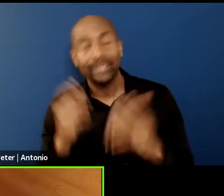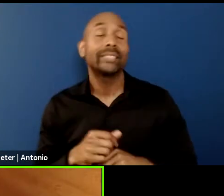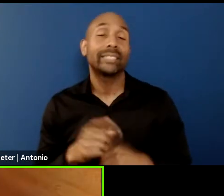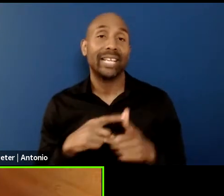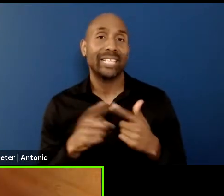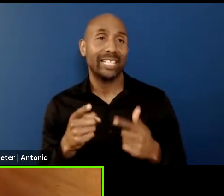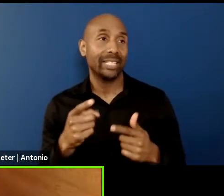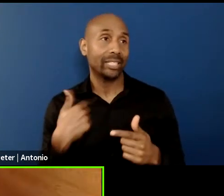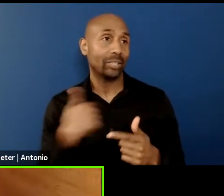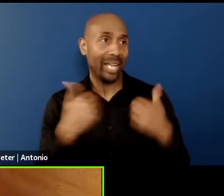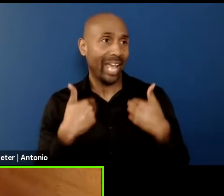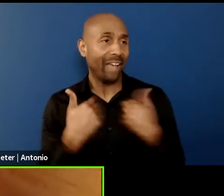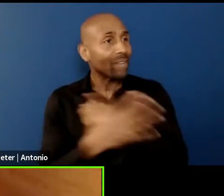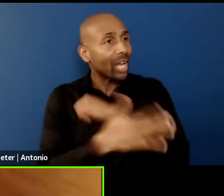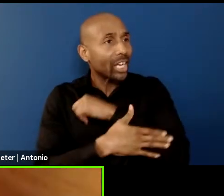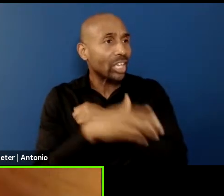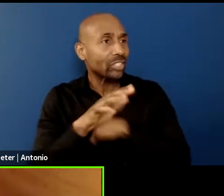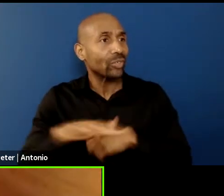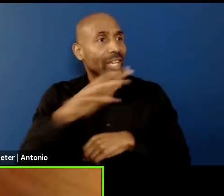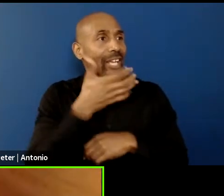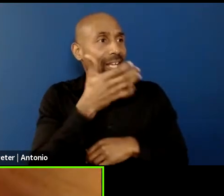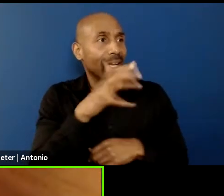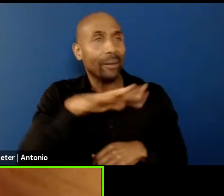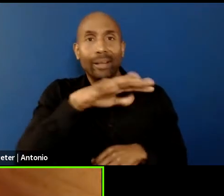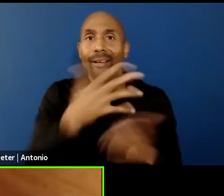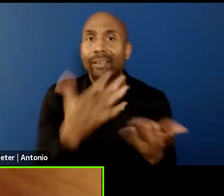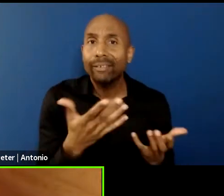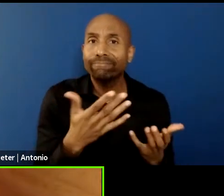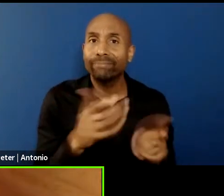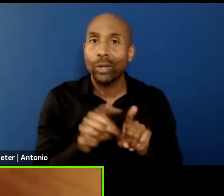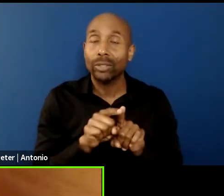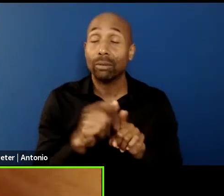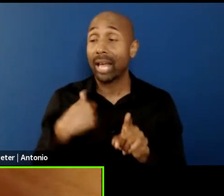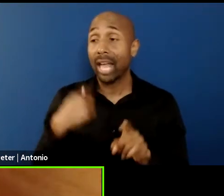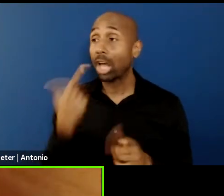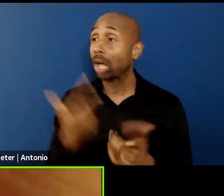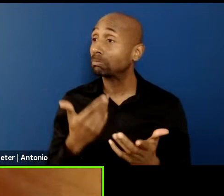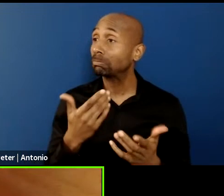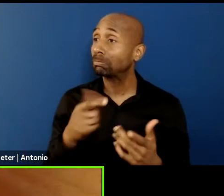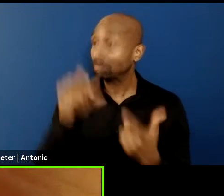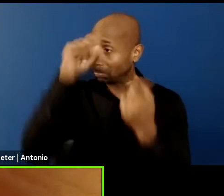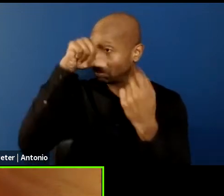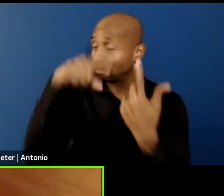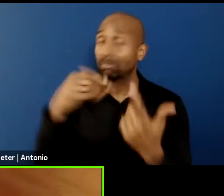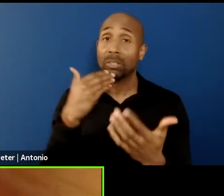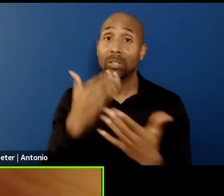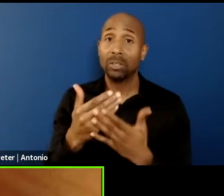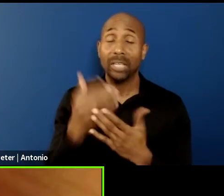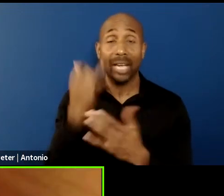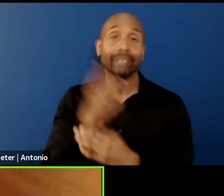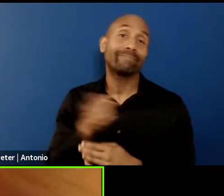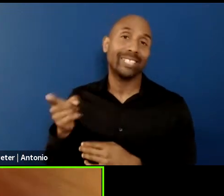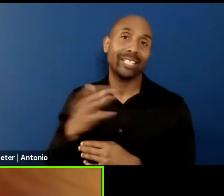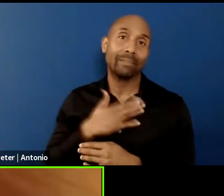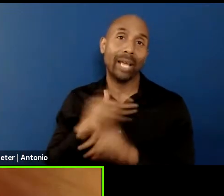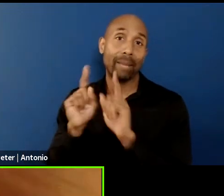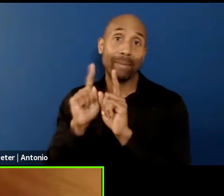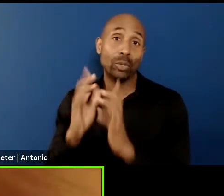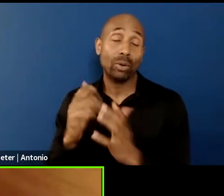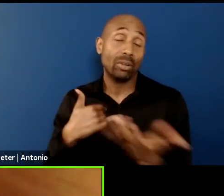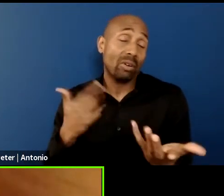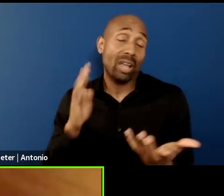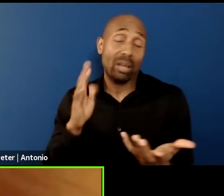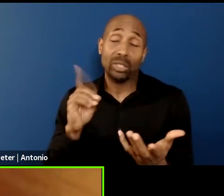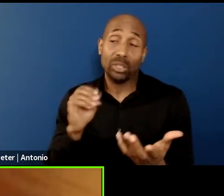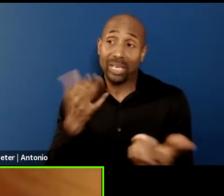a countryside place too, you know, and I thought it was a good idea. I'm, he's my mentor, so I do anything for Rick